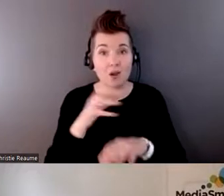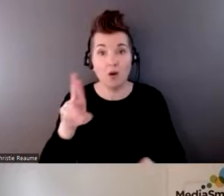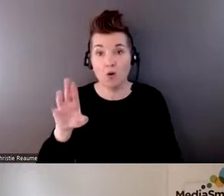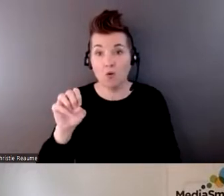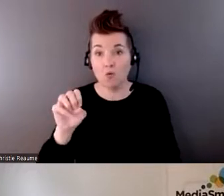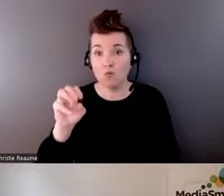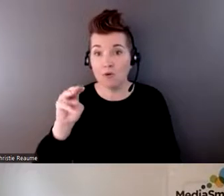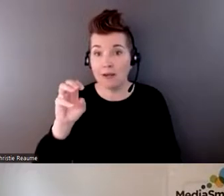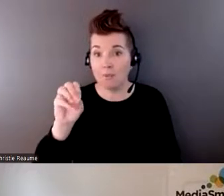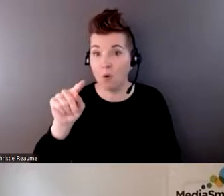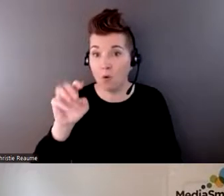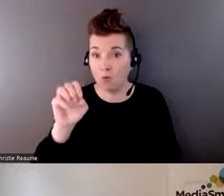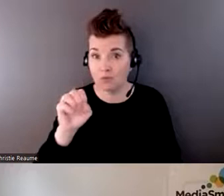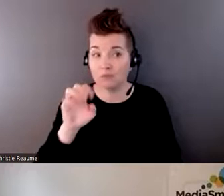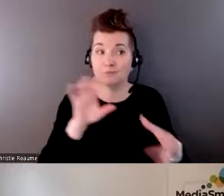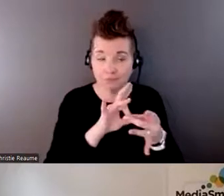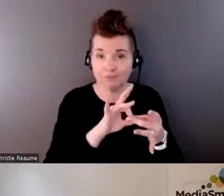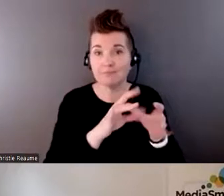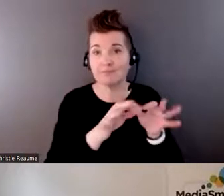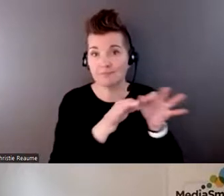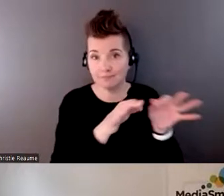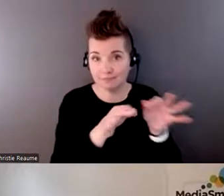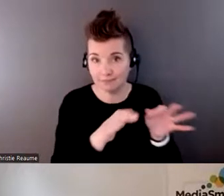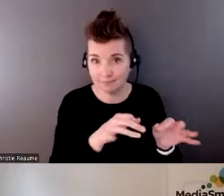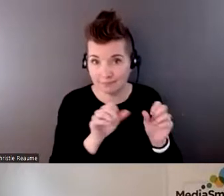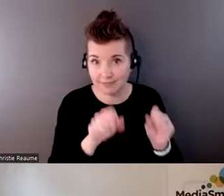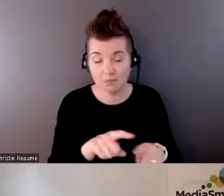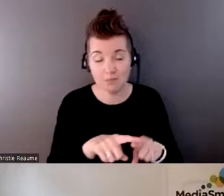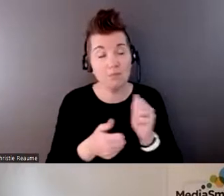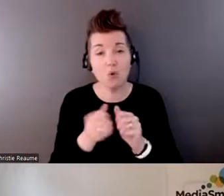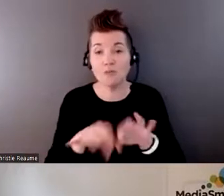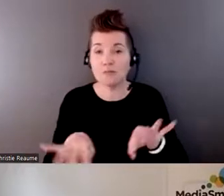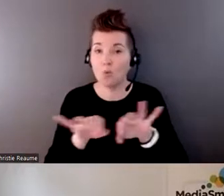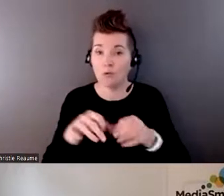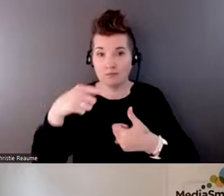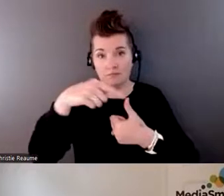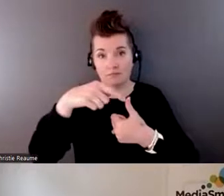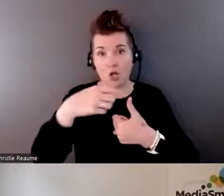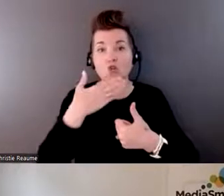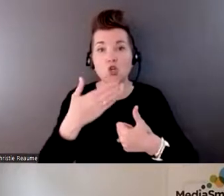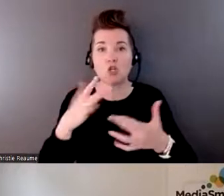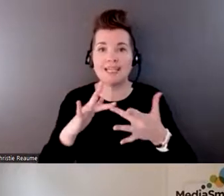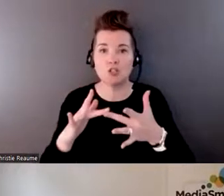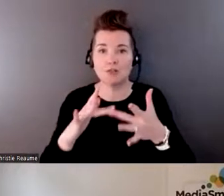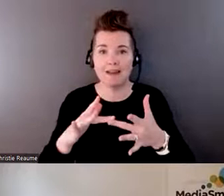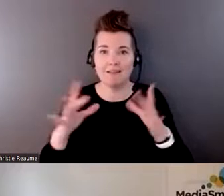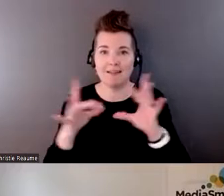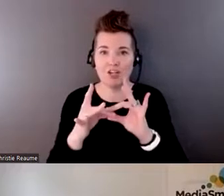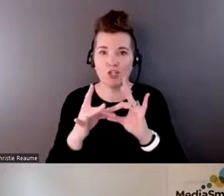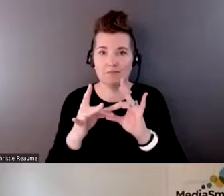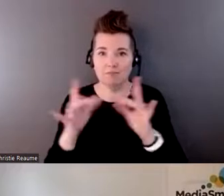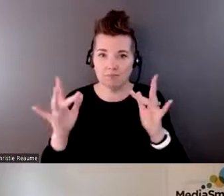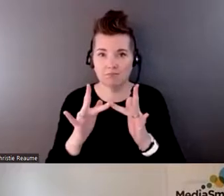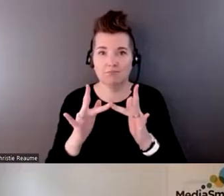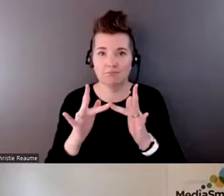me, which was really important, making sure that you have a good internet connection, because if you don't have a good internet connection, it's going to